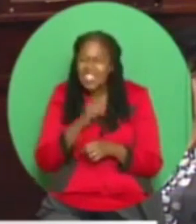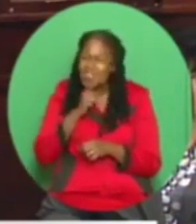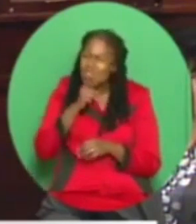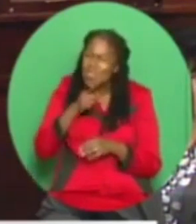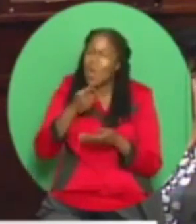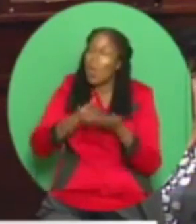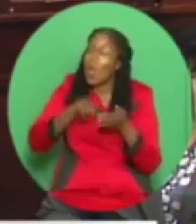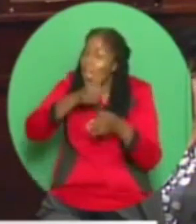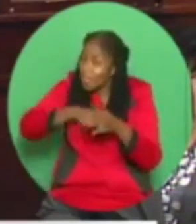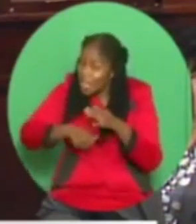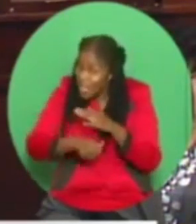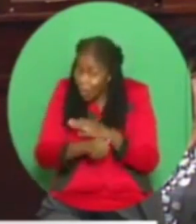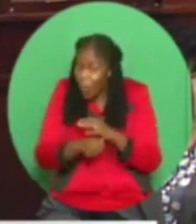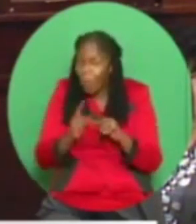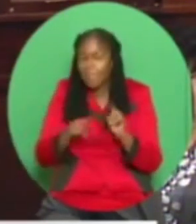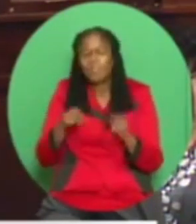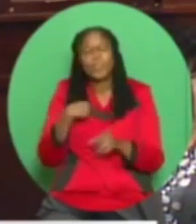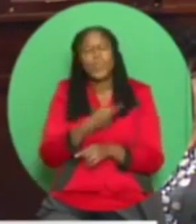see, Madam Speaker,